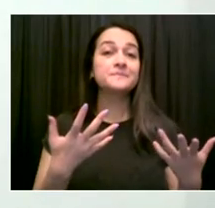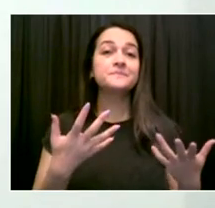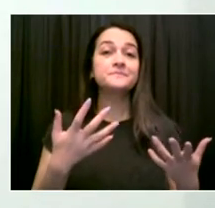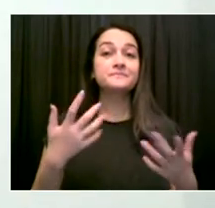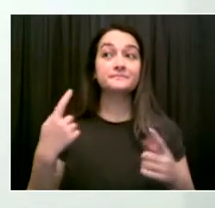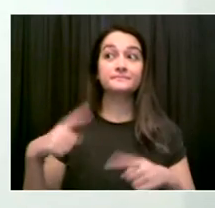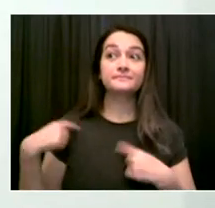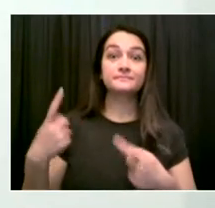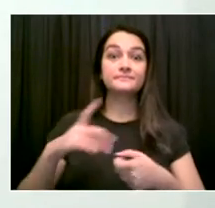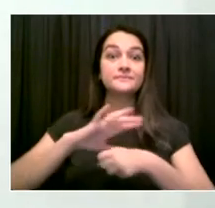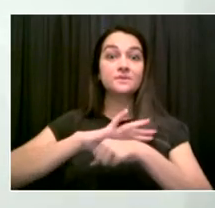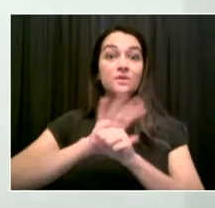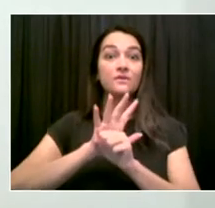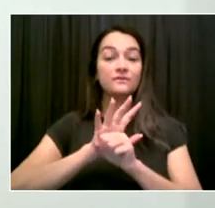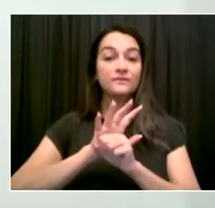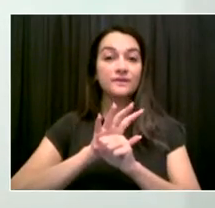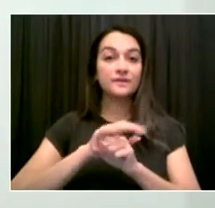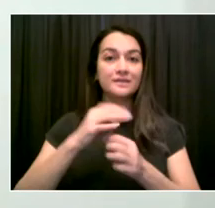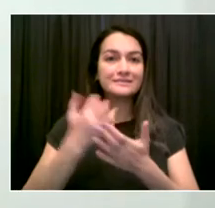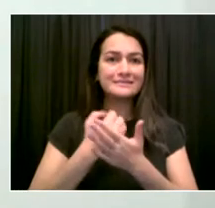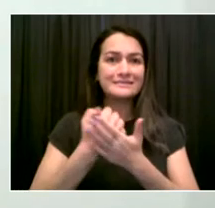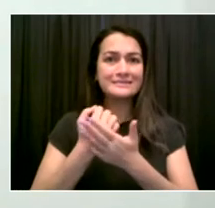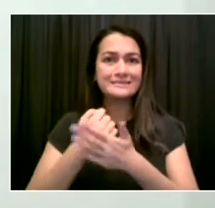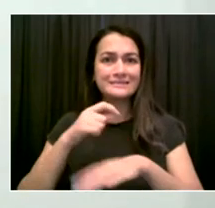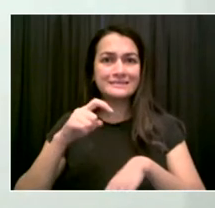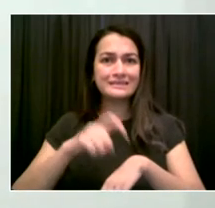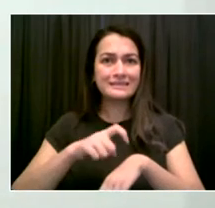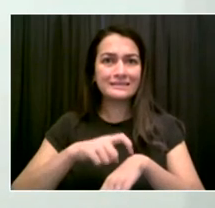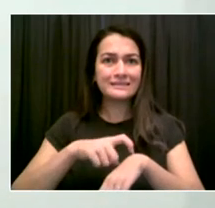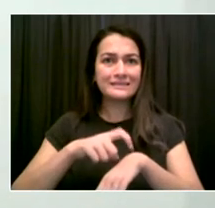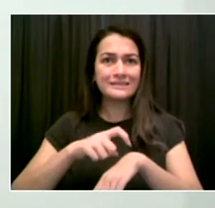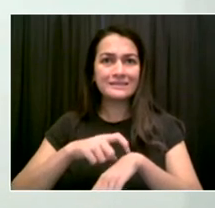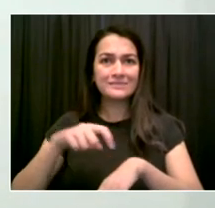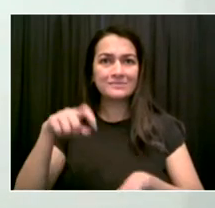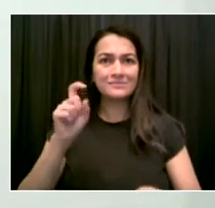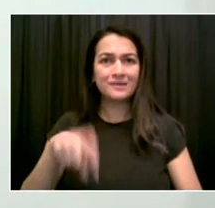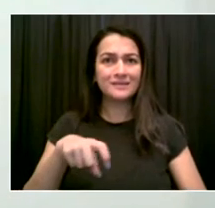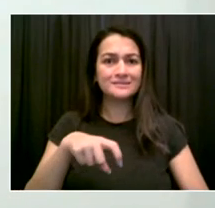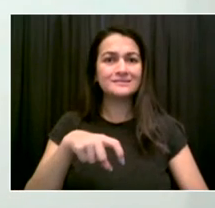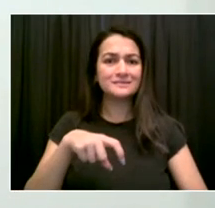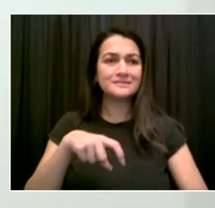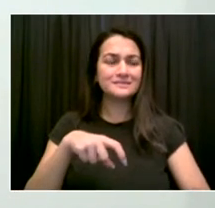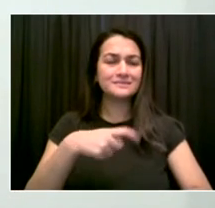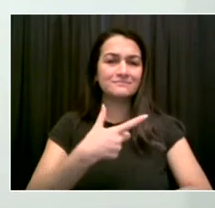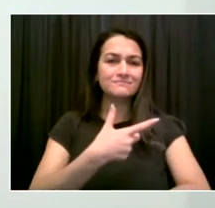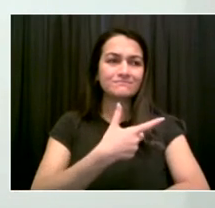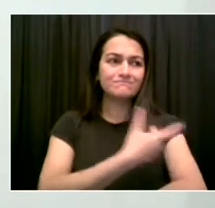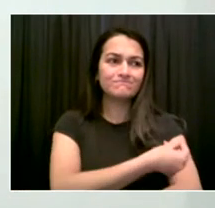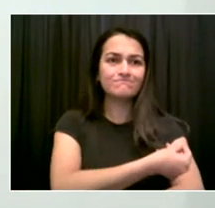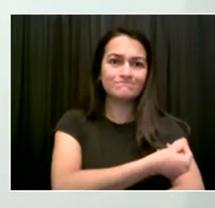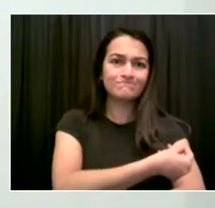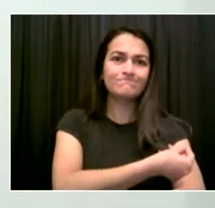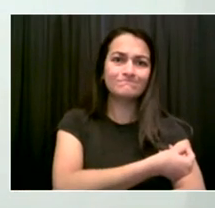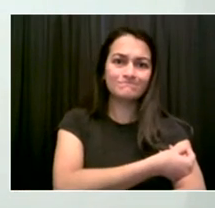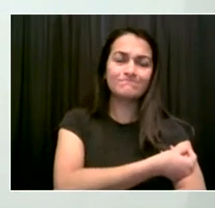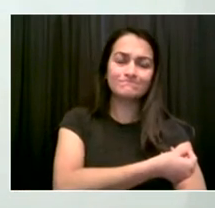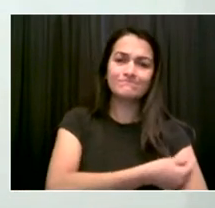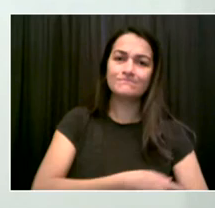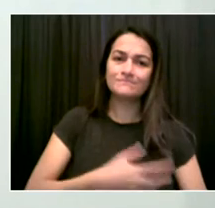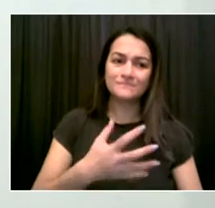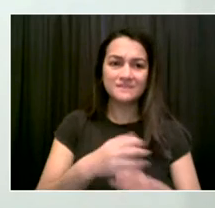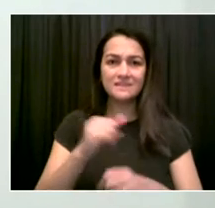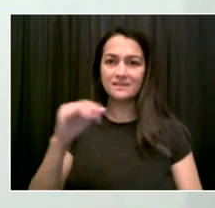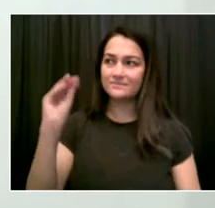I carry my wallet with me, and I just pull out my card right there. And it's as simple as that. And,